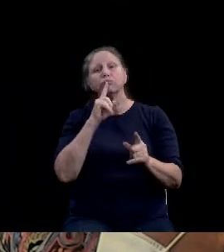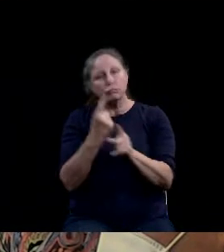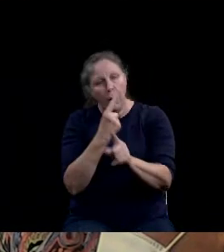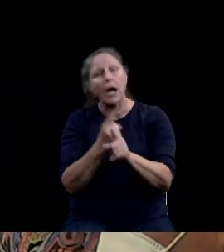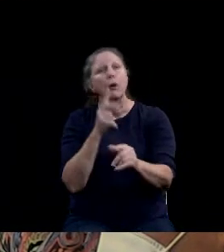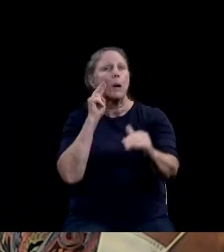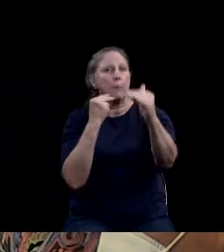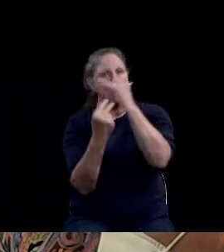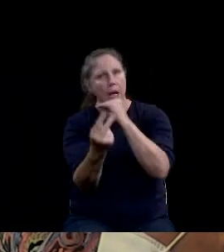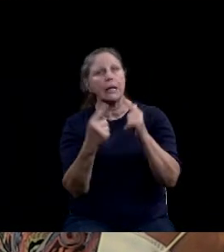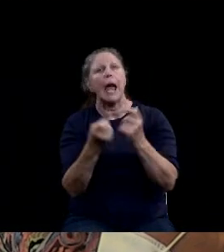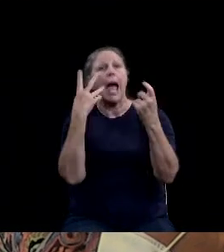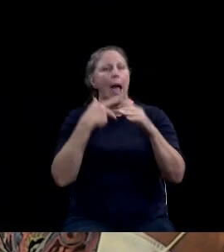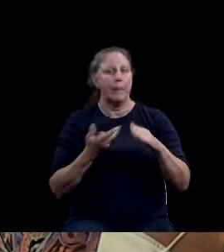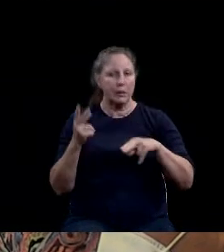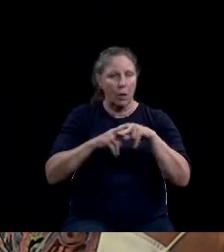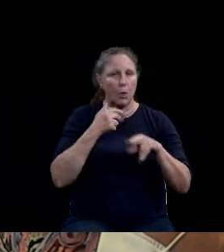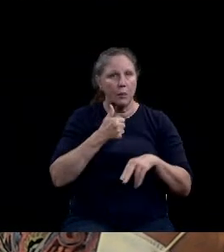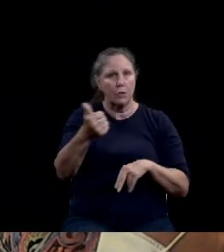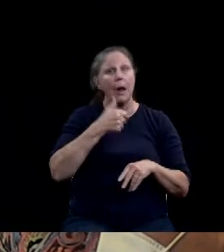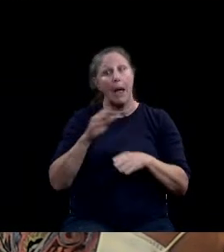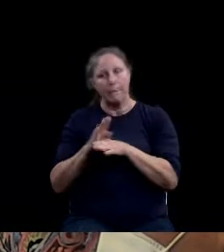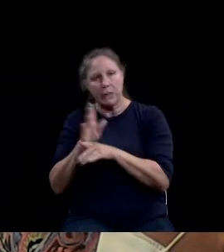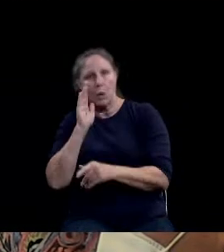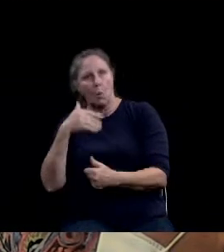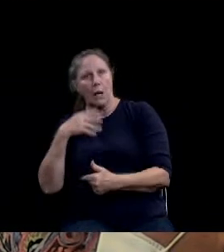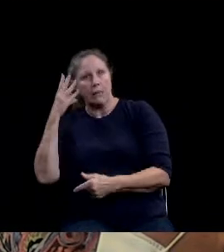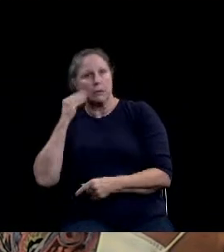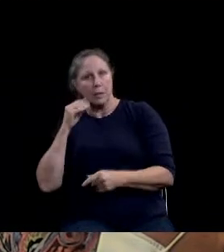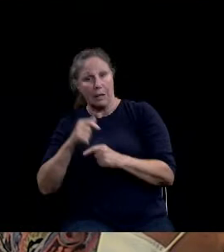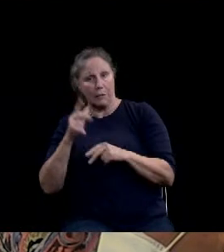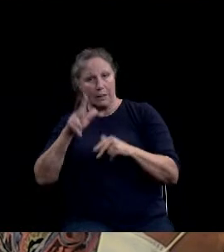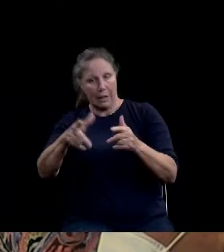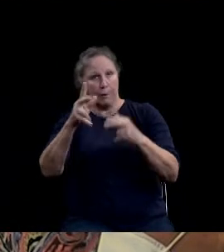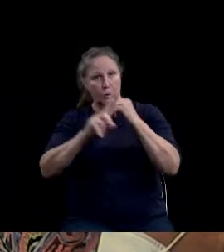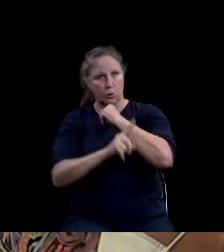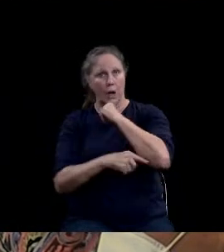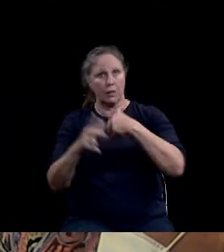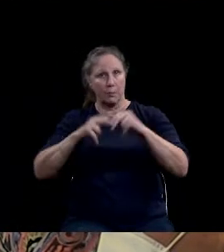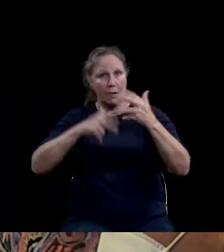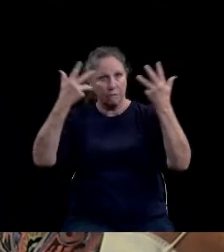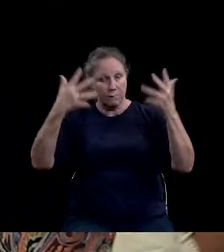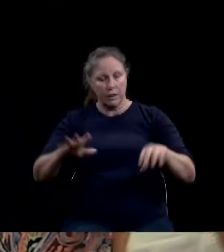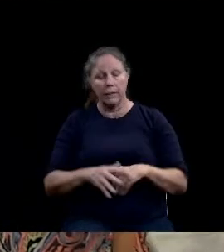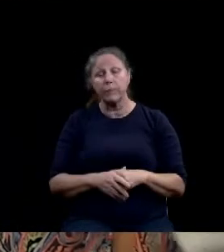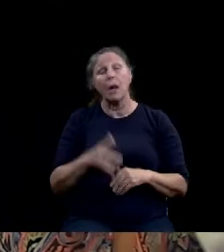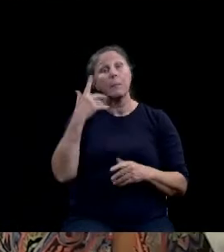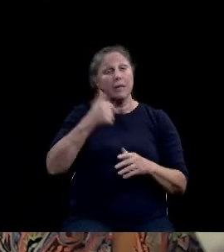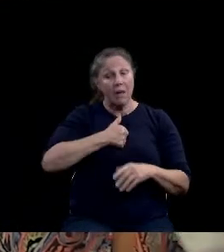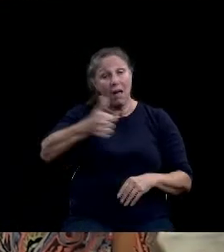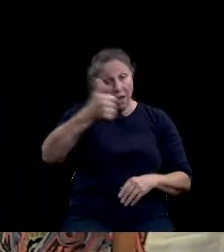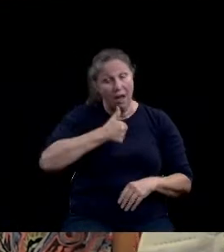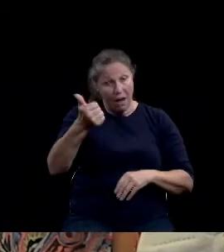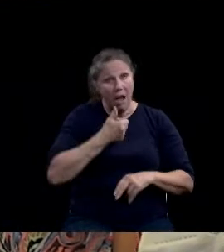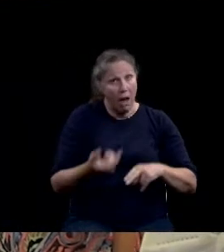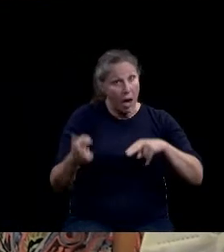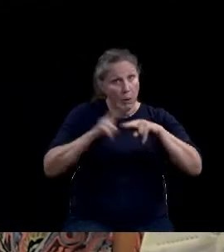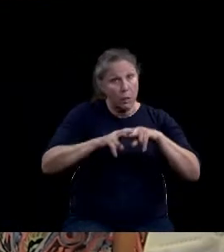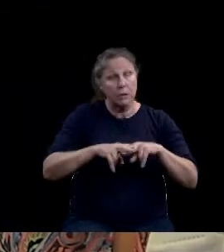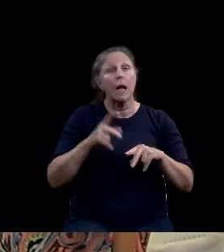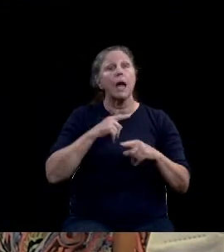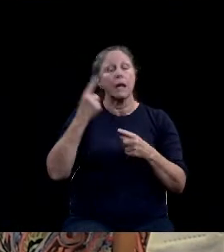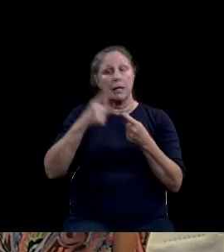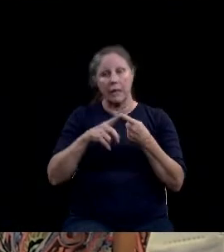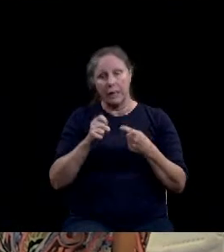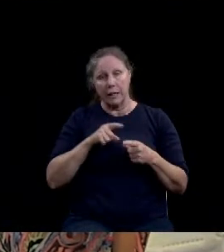after the facility is completed. With the increased volume of traffic on all traveled ways, entrances and exits of adequate design must be provided for